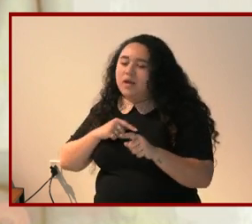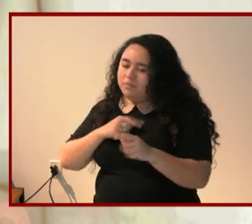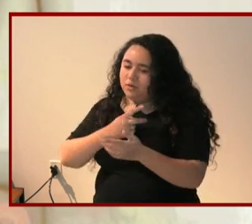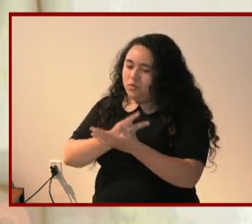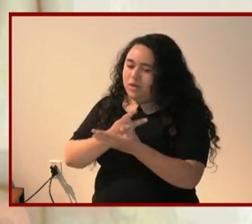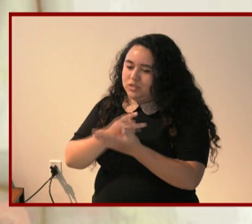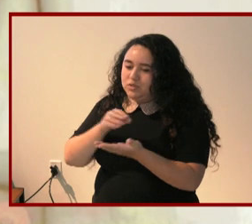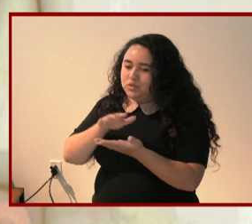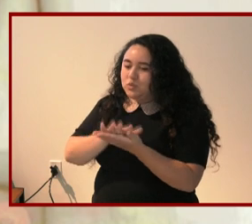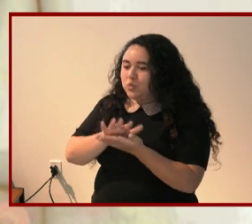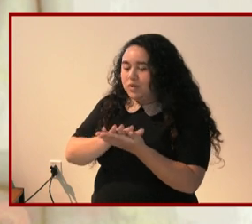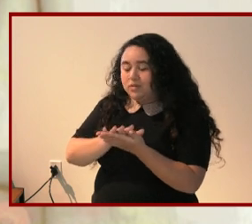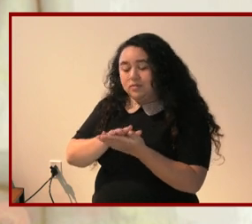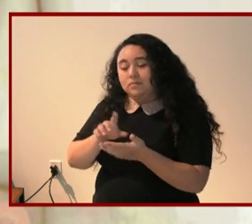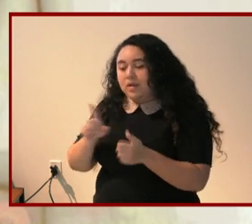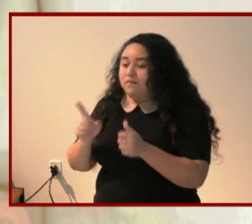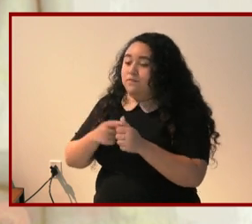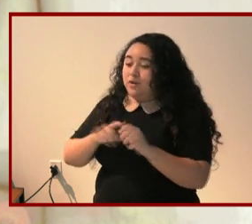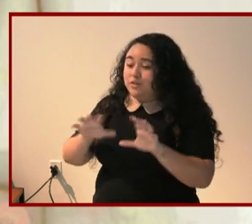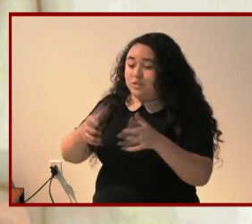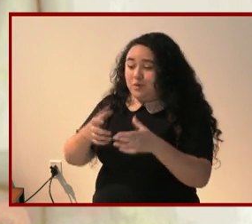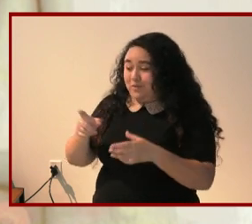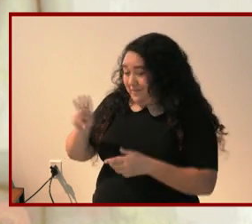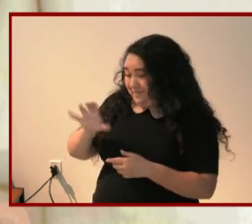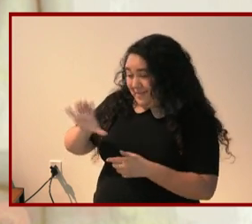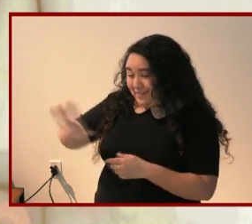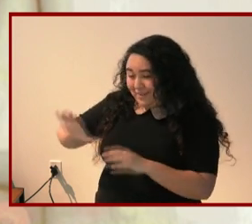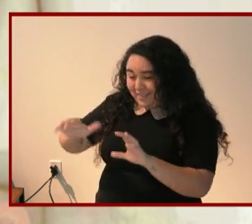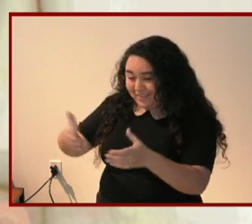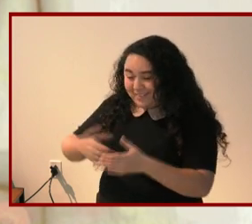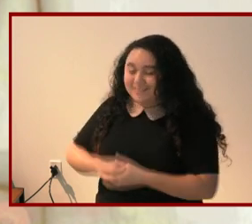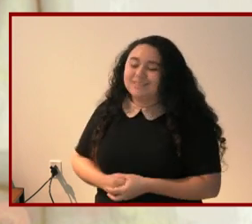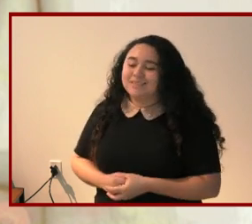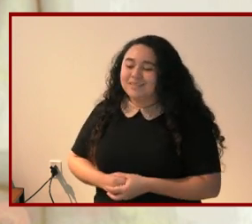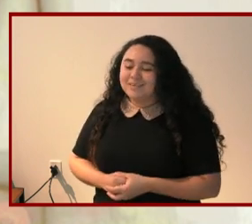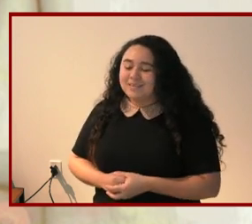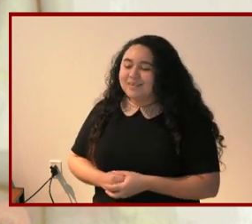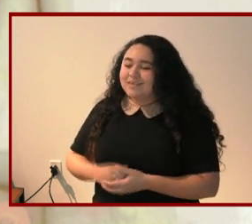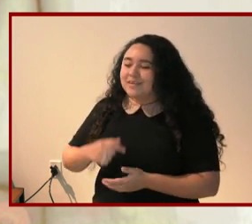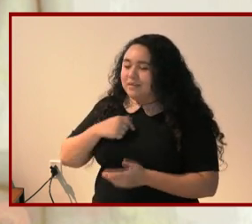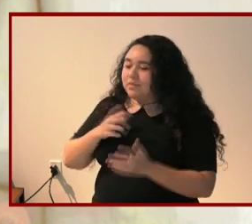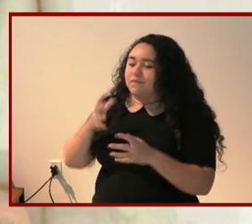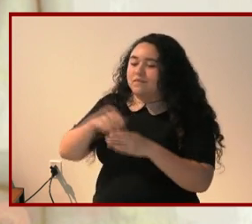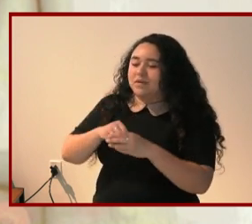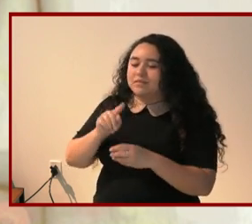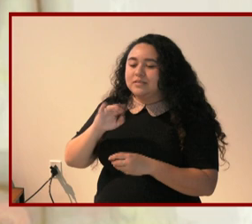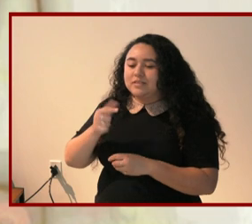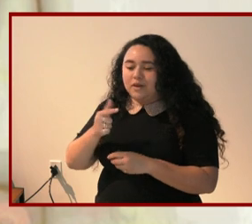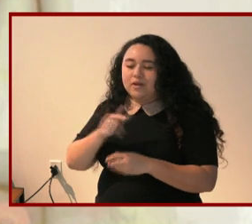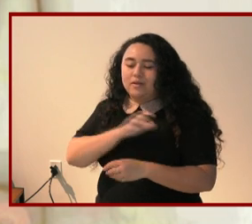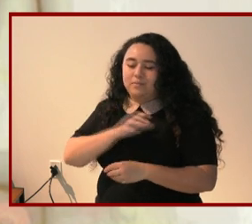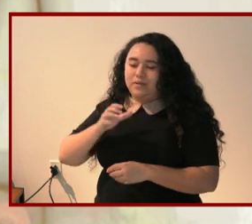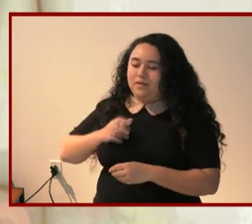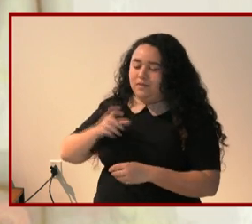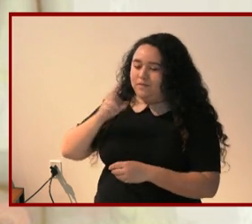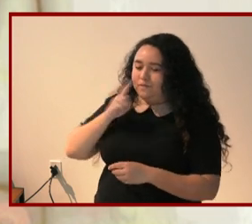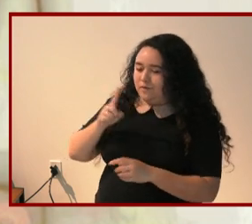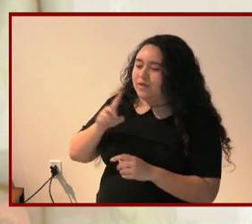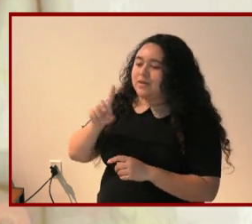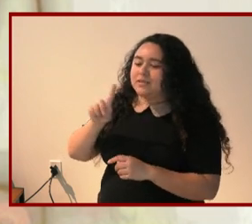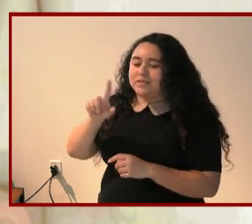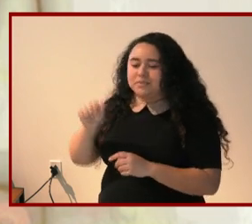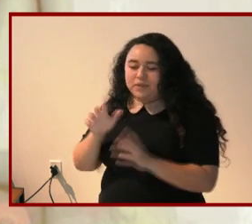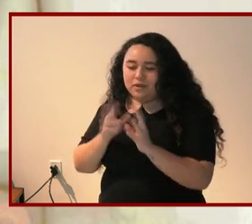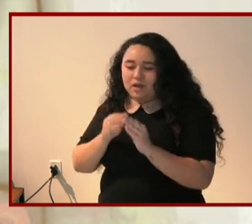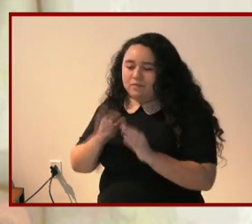part of this first graduate student cohort in Vic's class. And as part of the steering committee for the infamous Disability as Spectacle Conference in